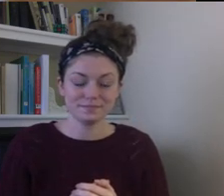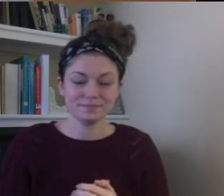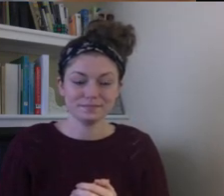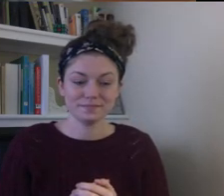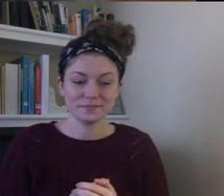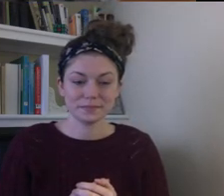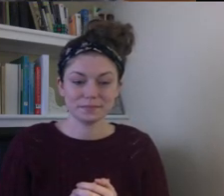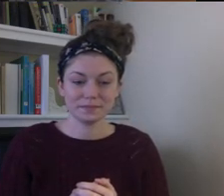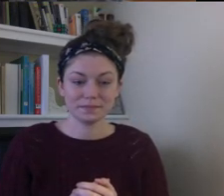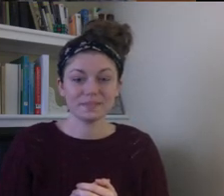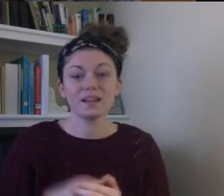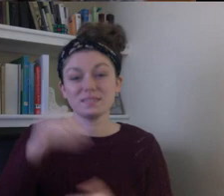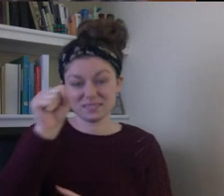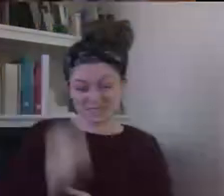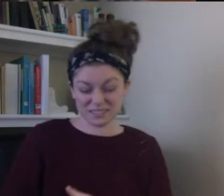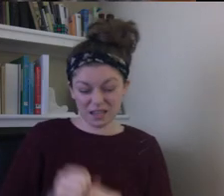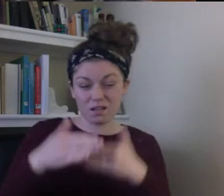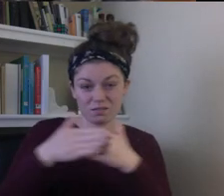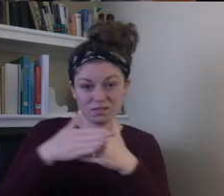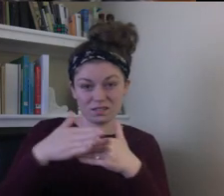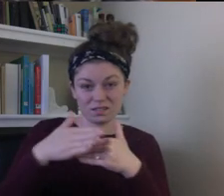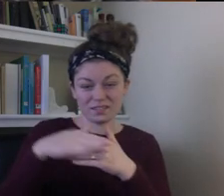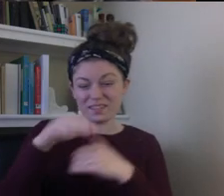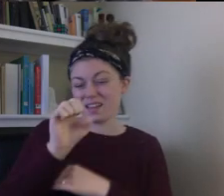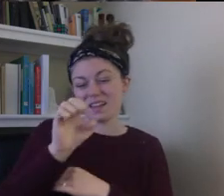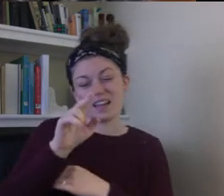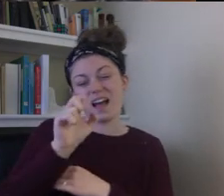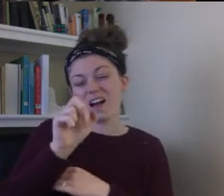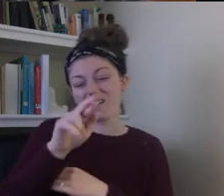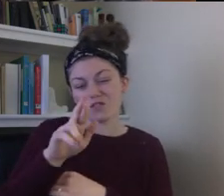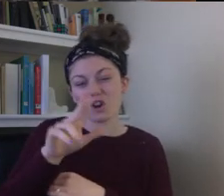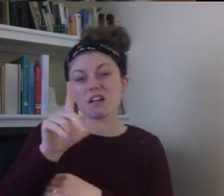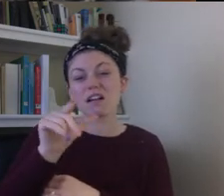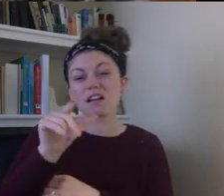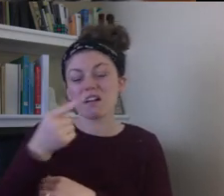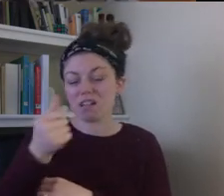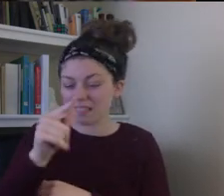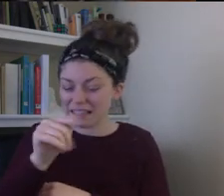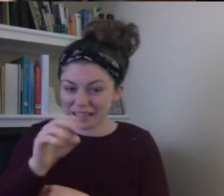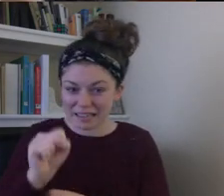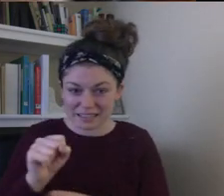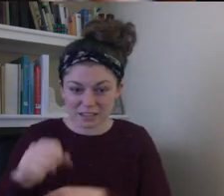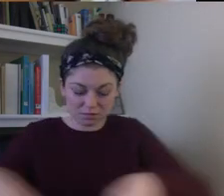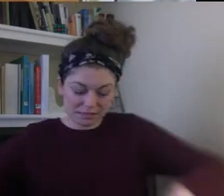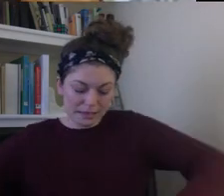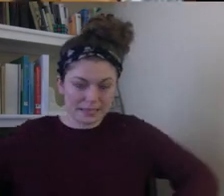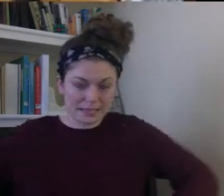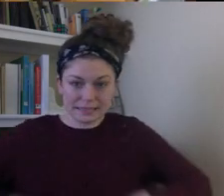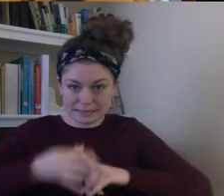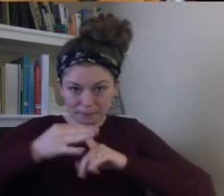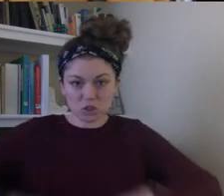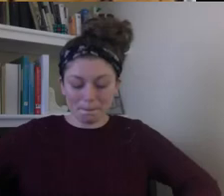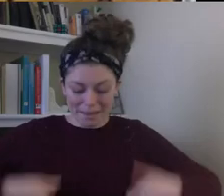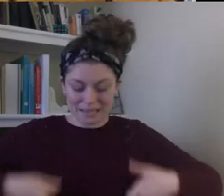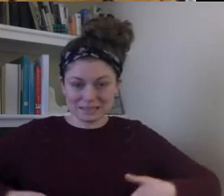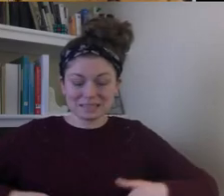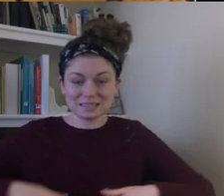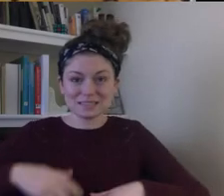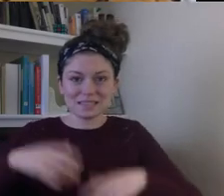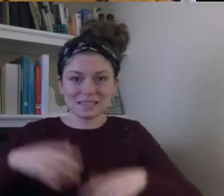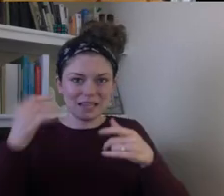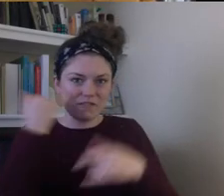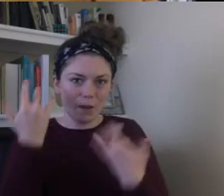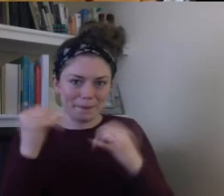Down south among the Everglades, your monster should wear waders when playing Marco Polo with the